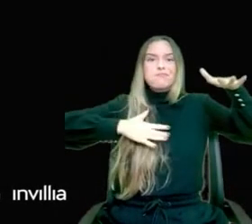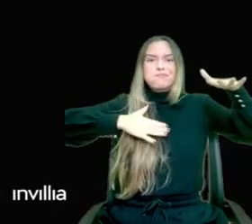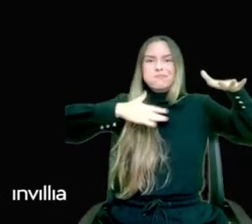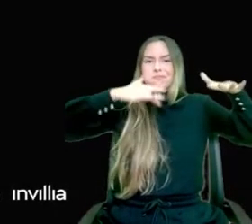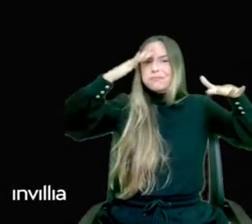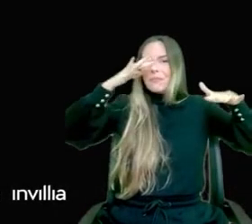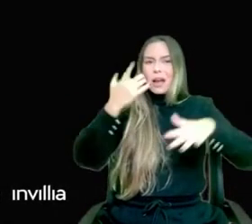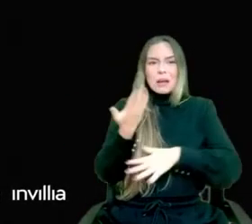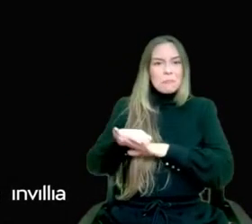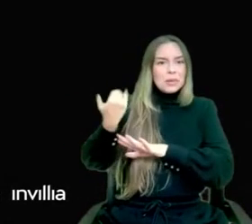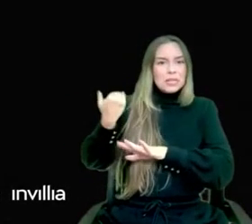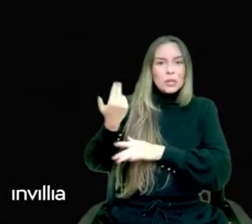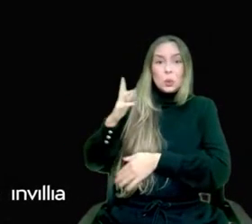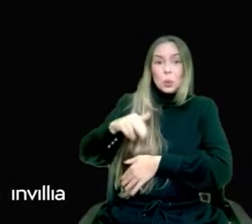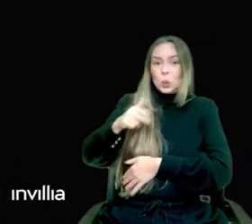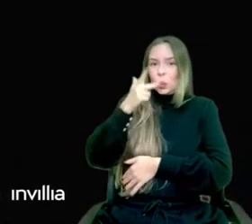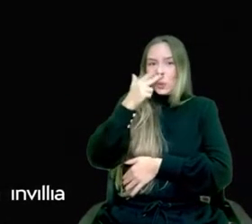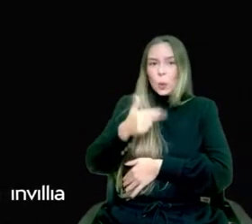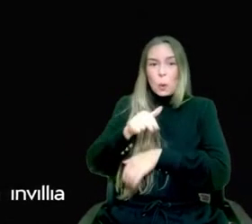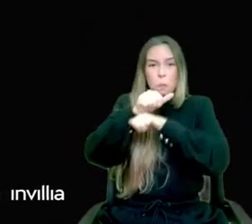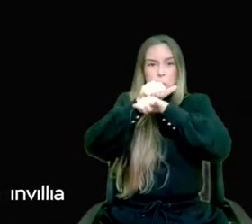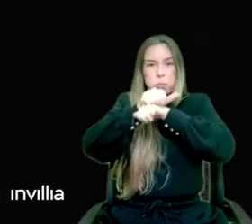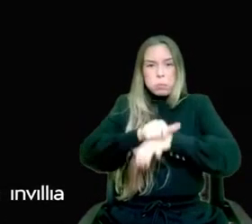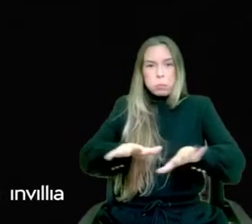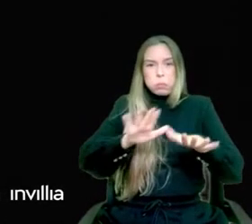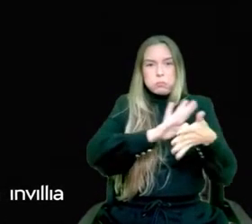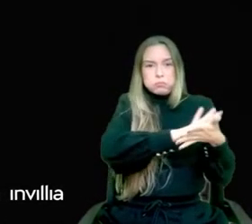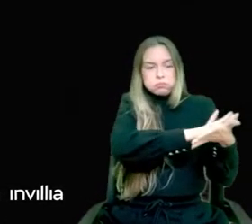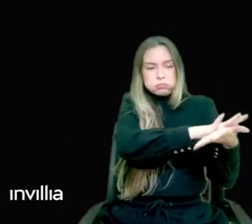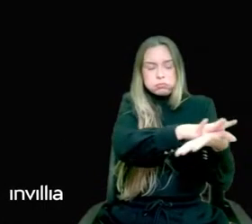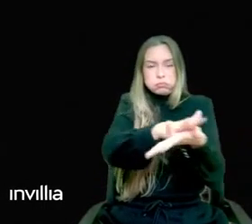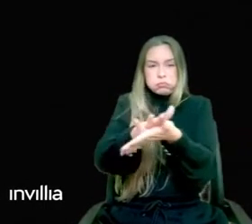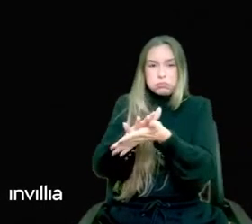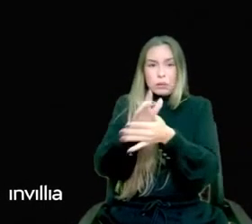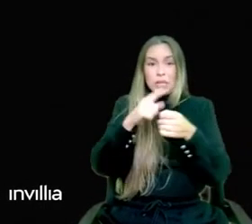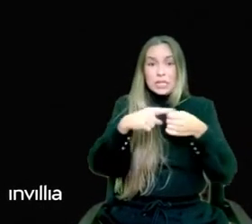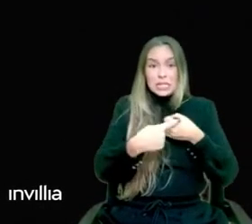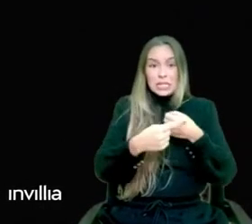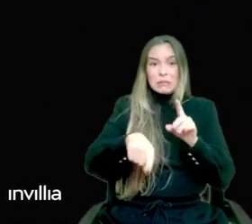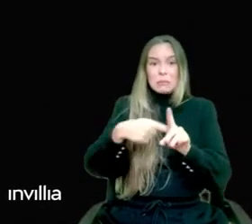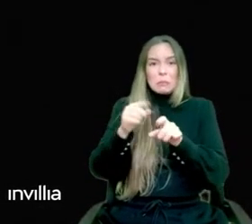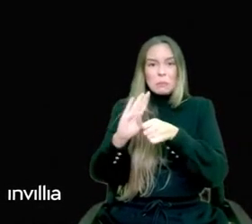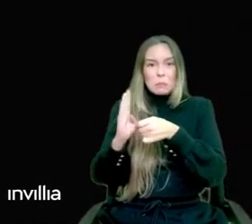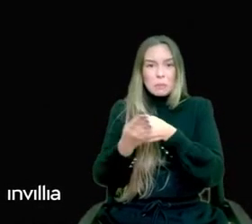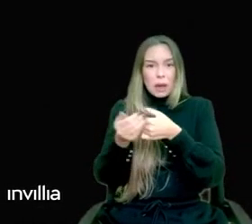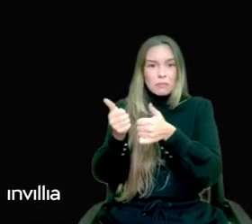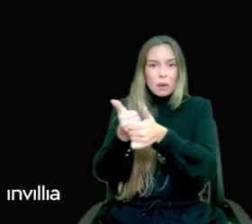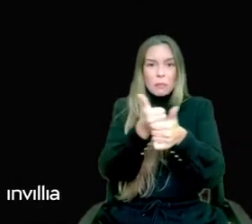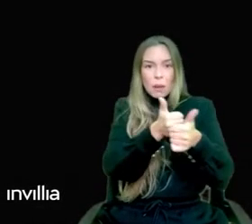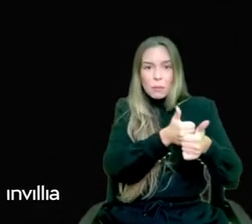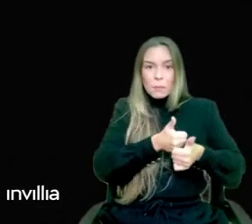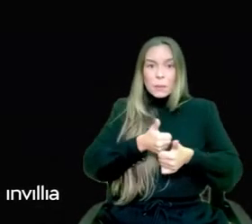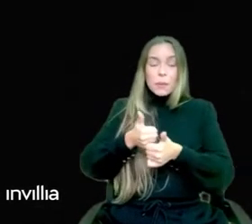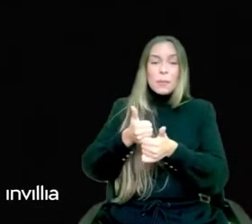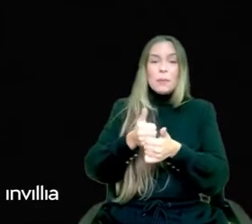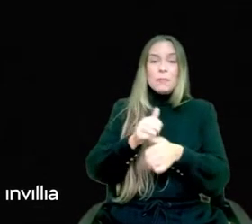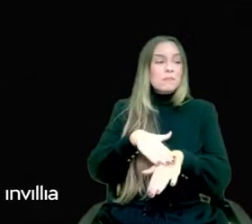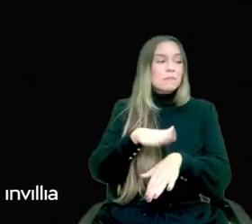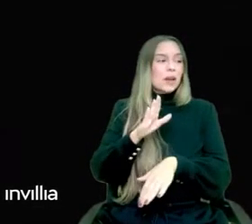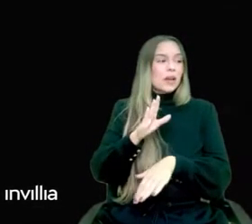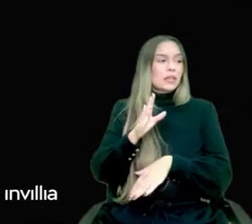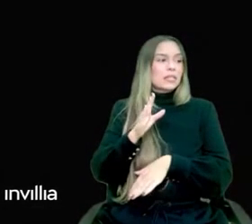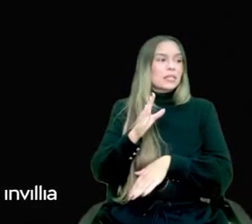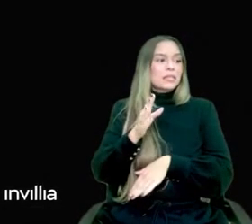destroying entire towns and neighborhoods. More than 140 lives were